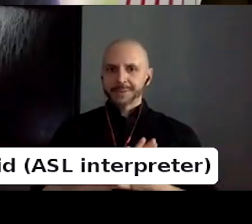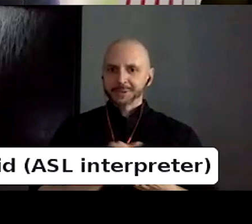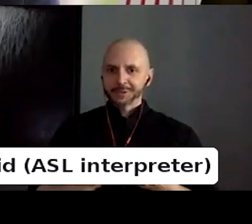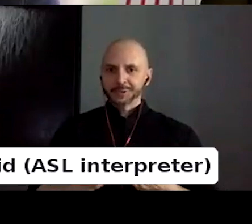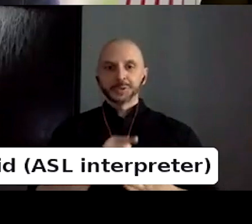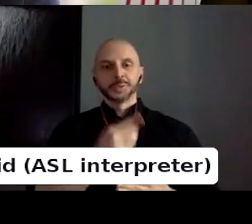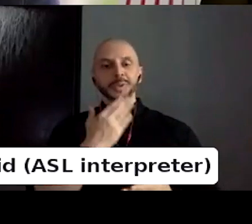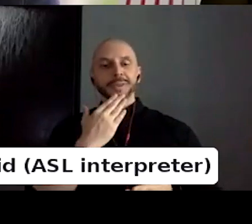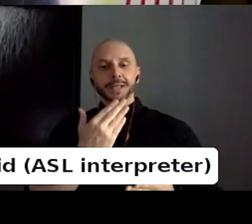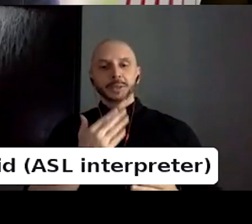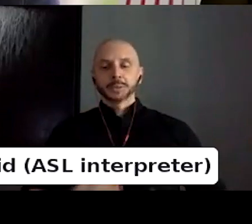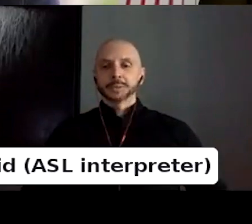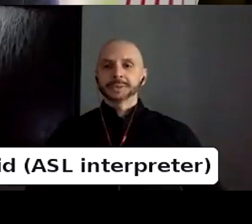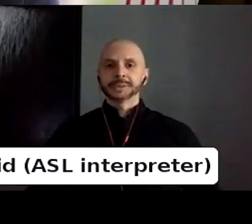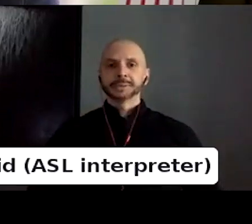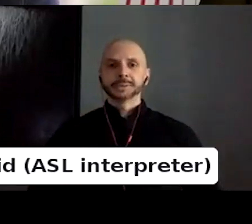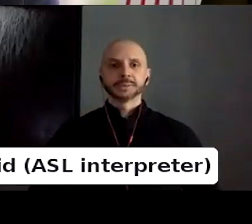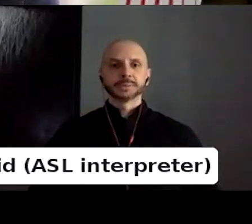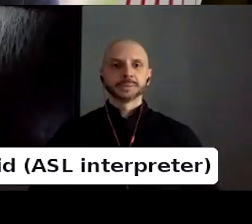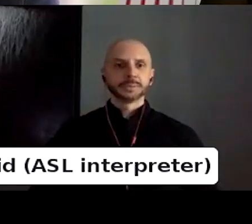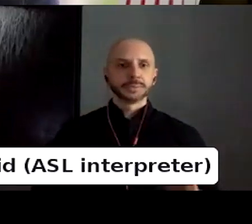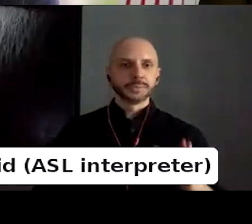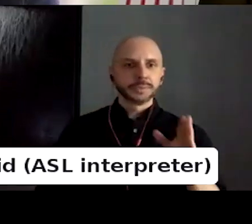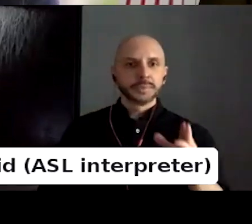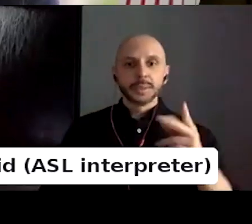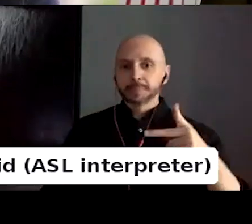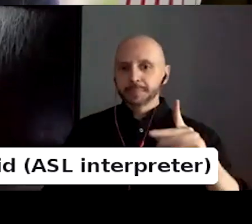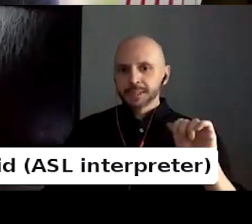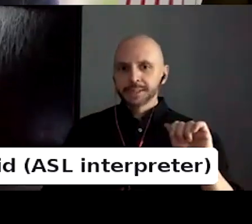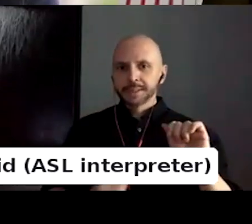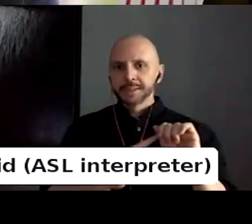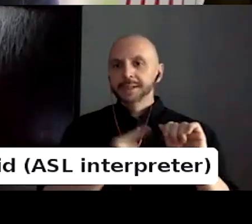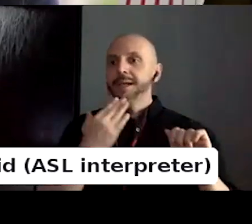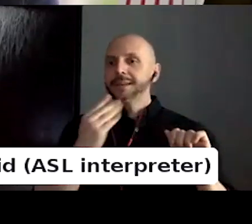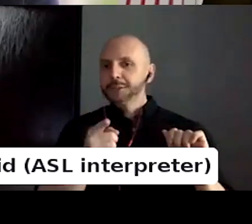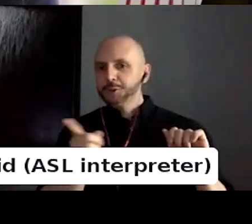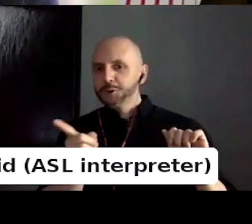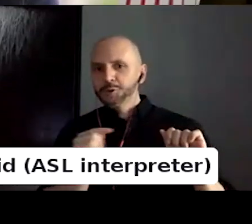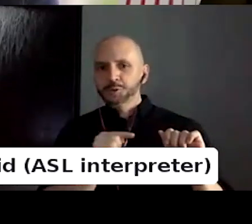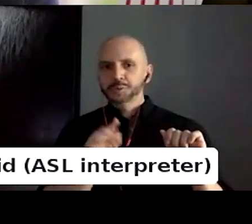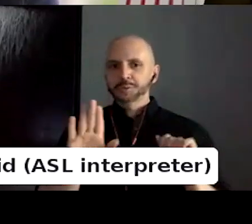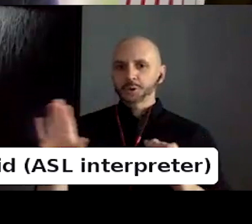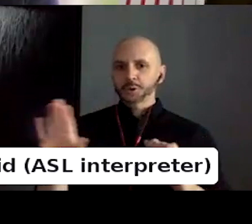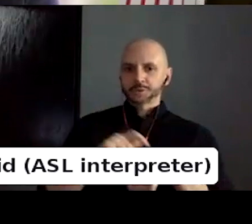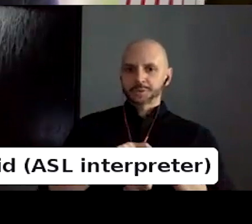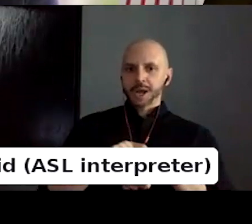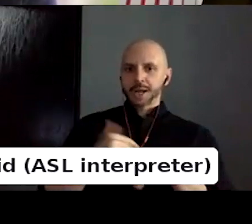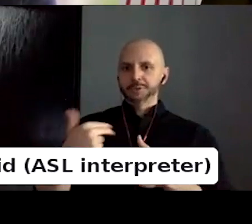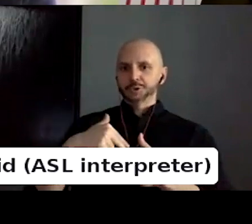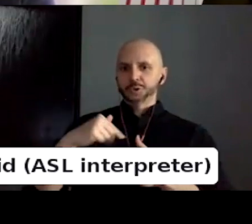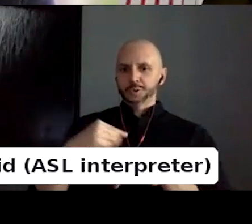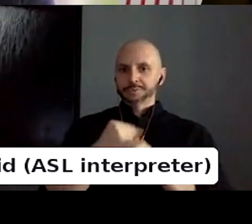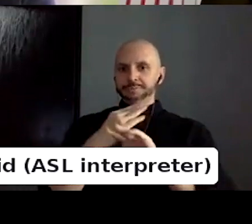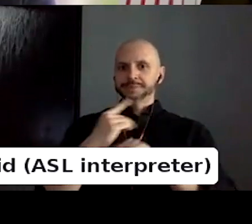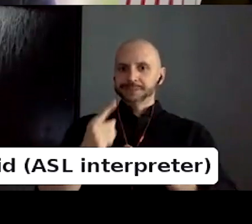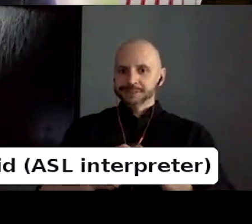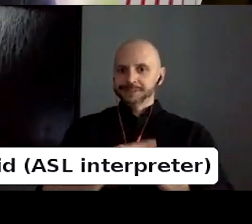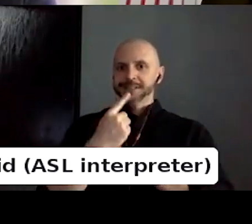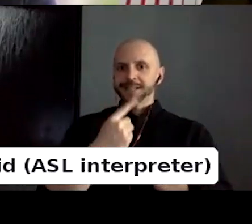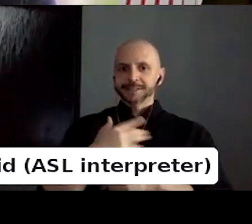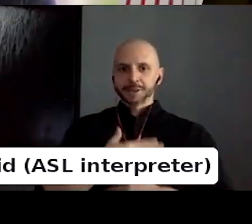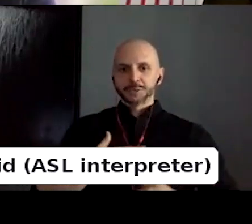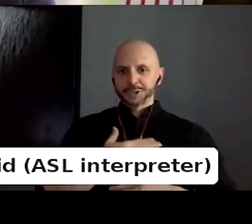Um, well, thank you so much. And thank you everyone who, uh, took the time to, uh, join us here. It's much, much